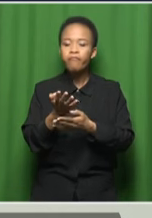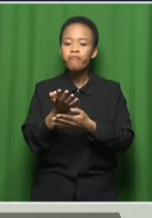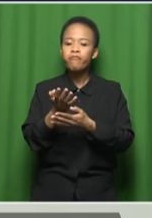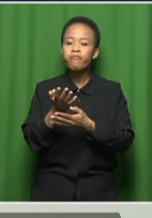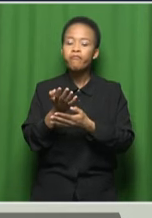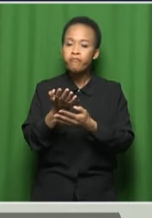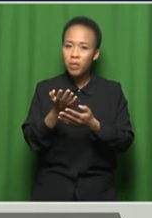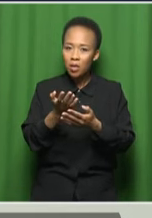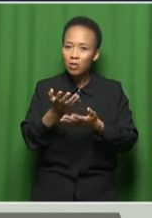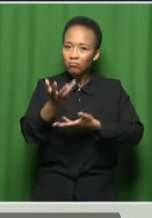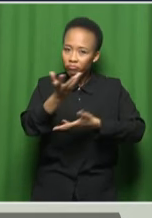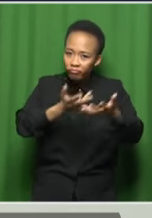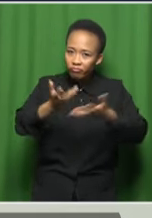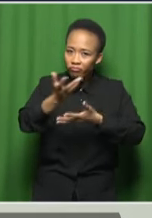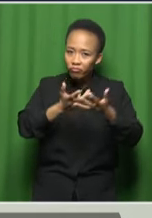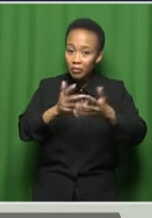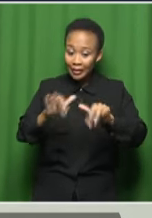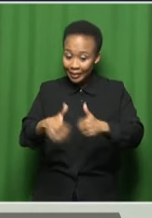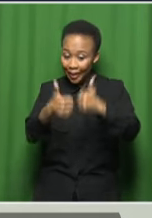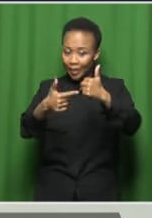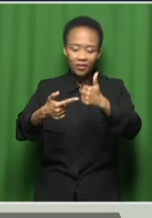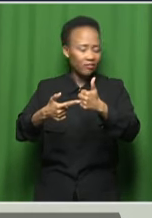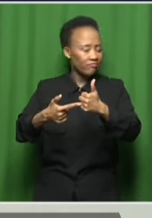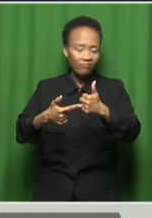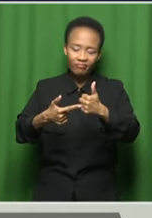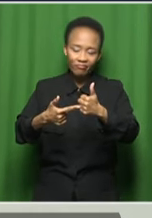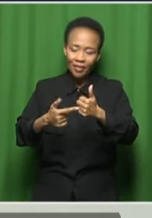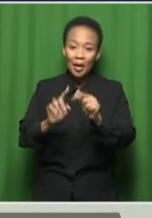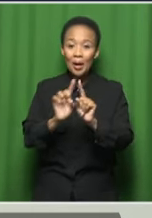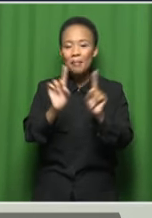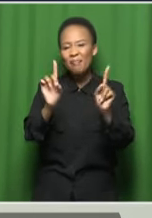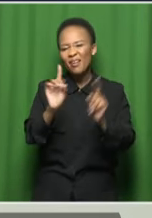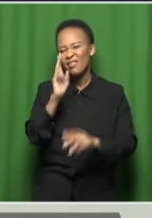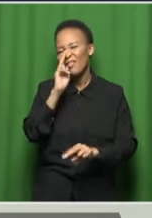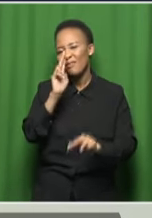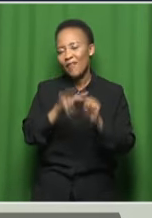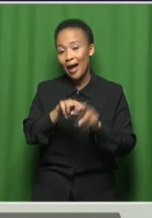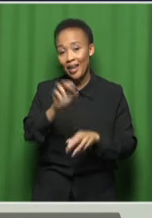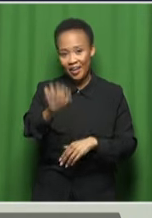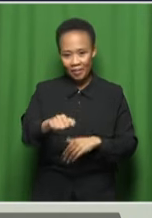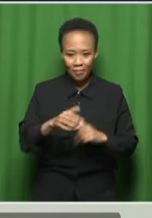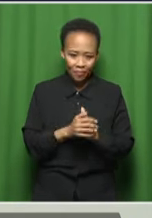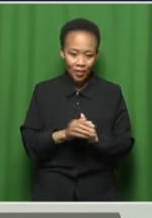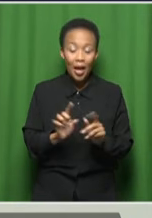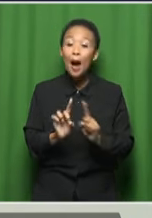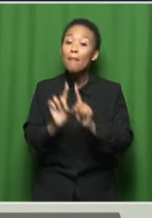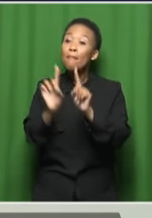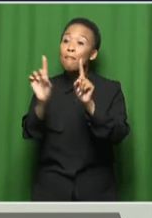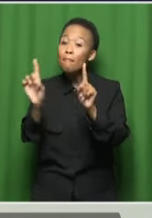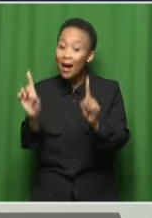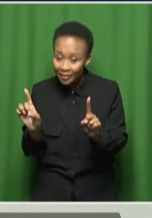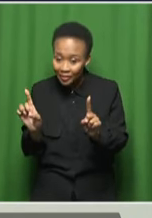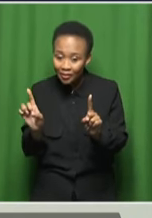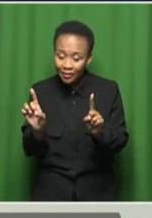fun. Yeah. You know? And the challenge is then, how do you curate